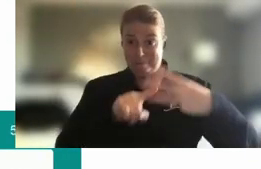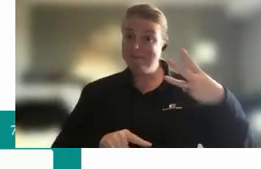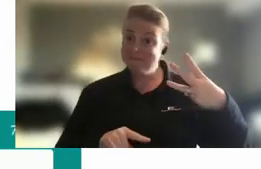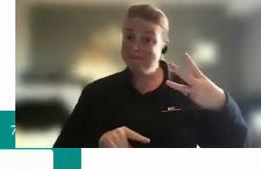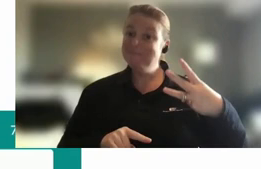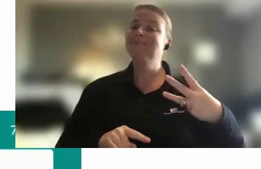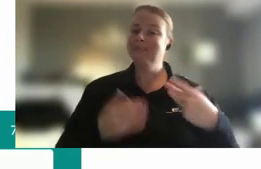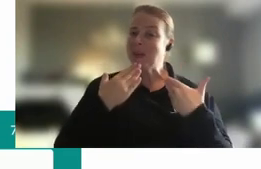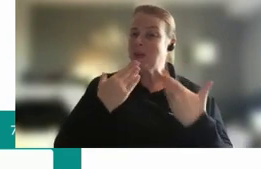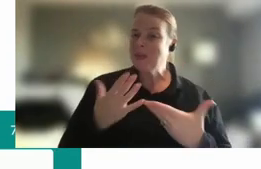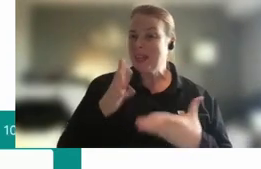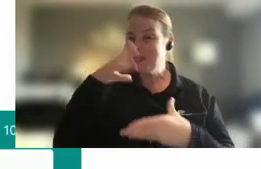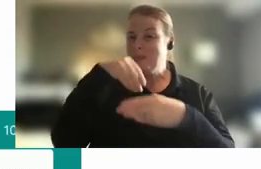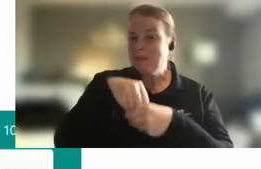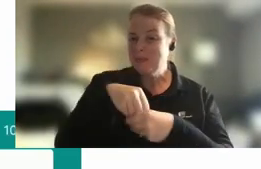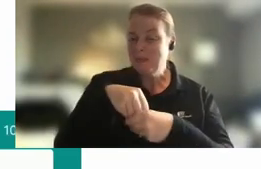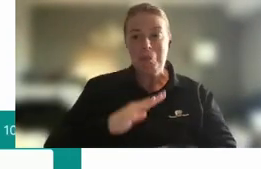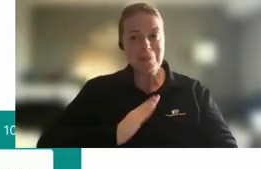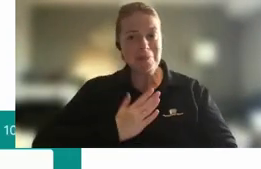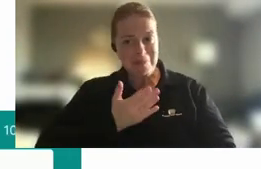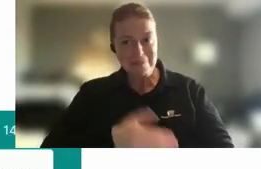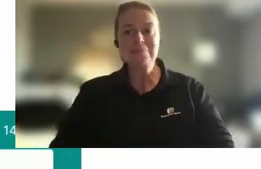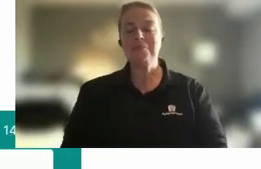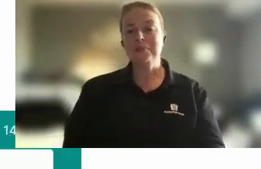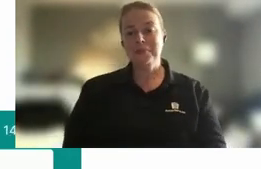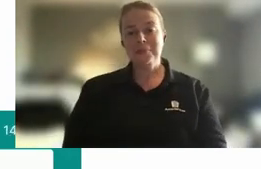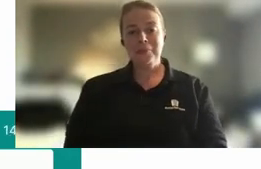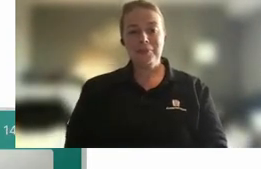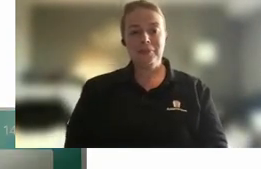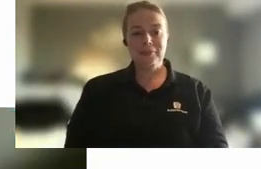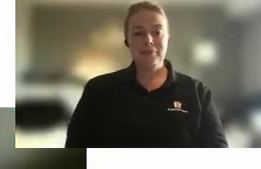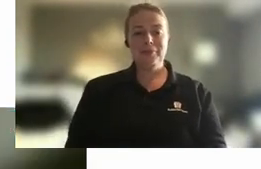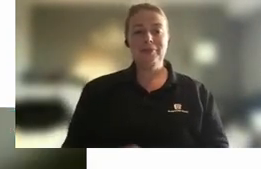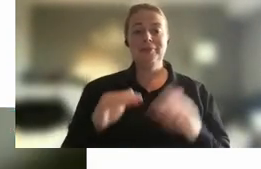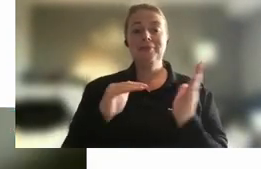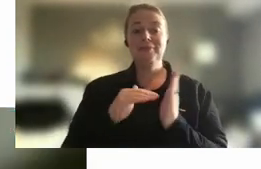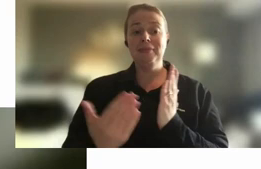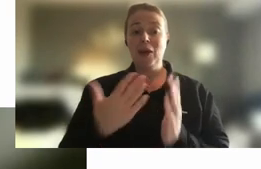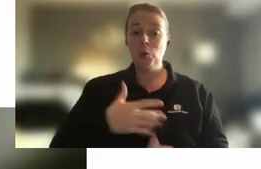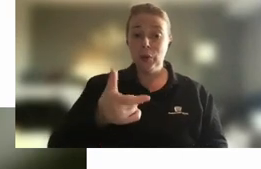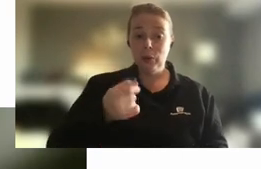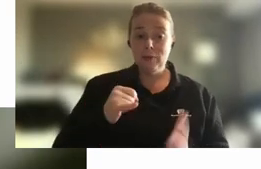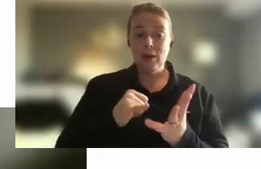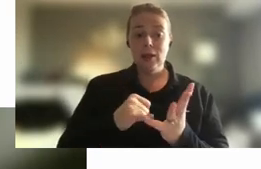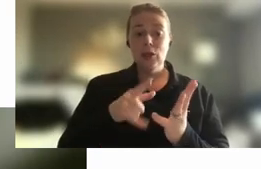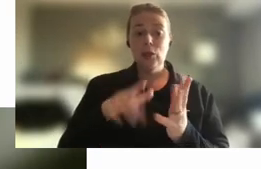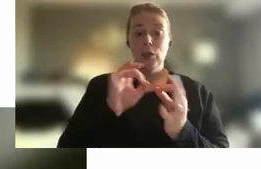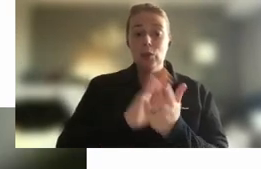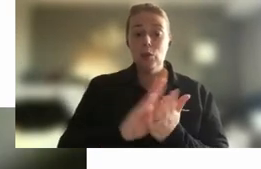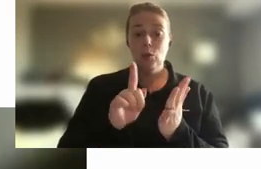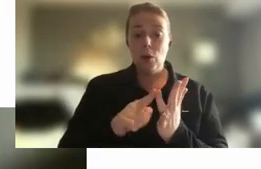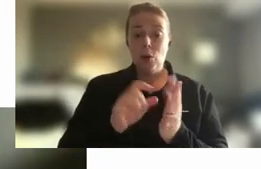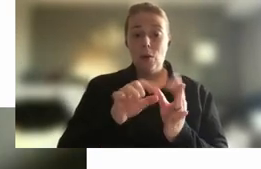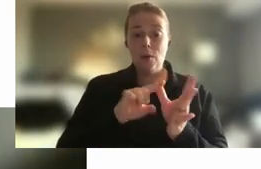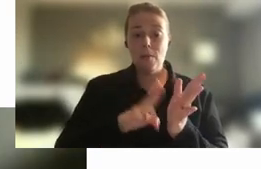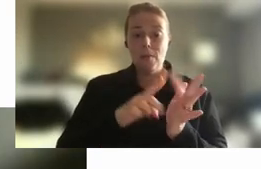that was all very interesting I would now like to invite Shubo Banerjee the Australian Public